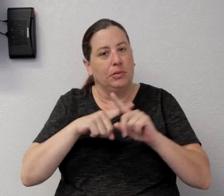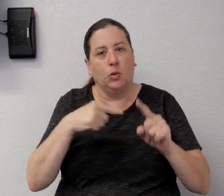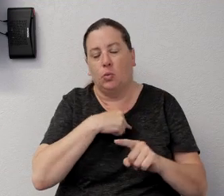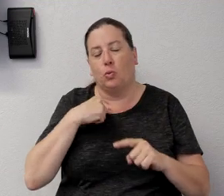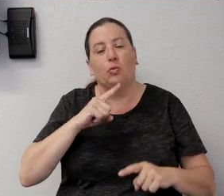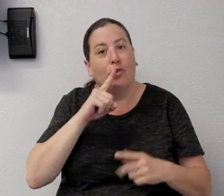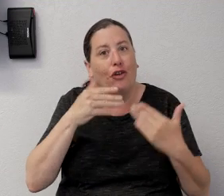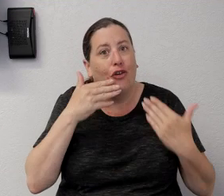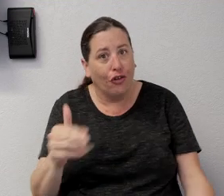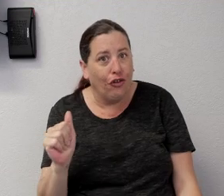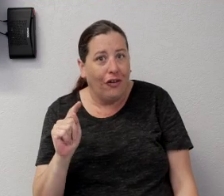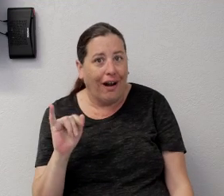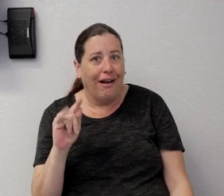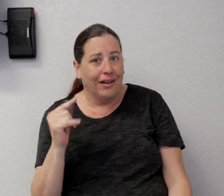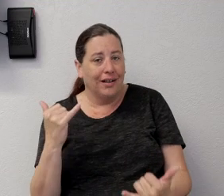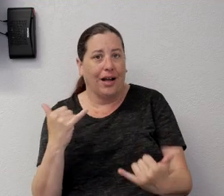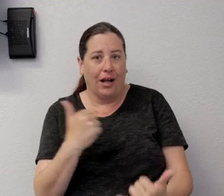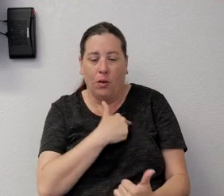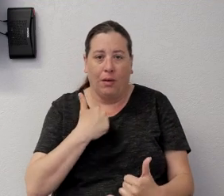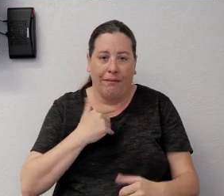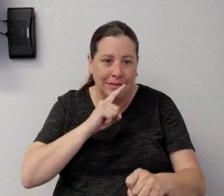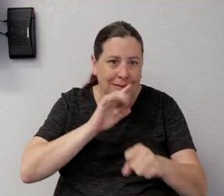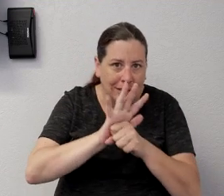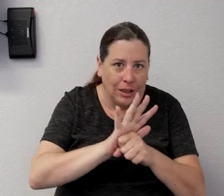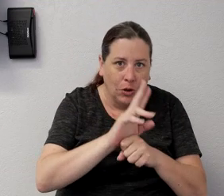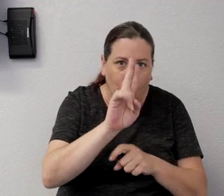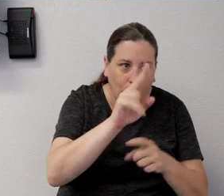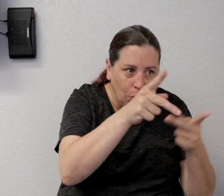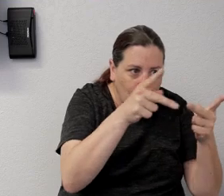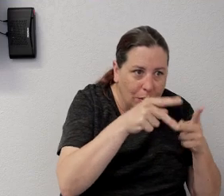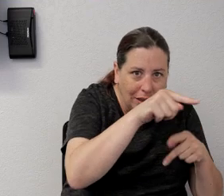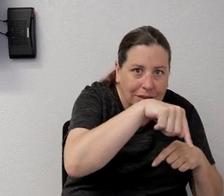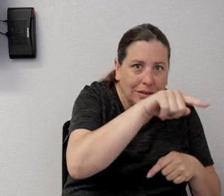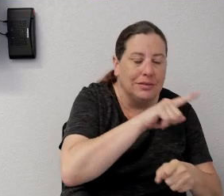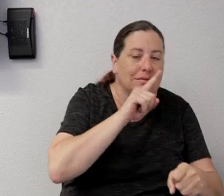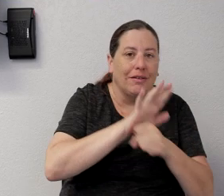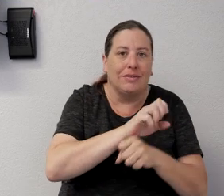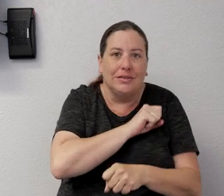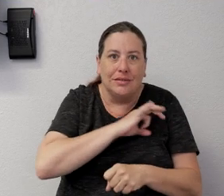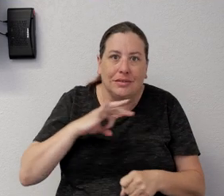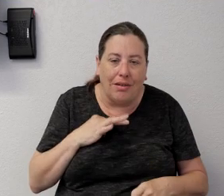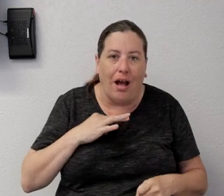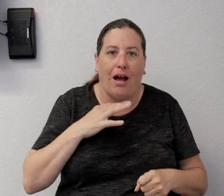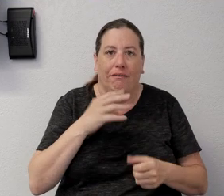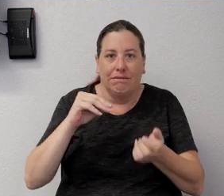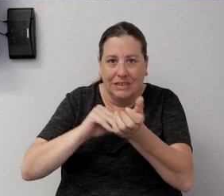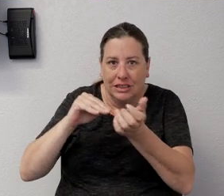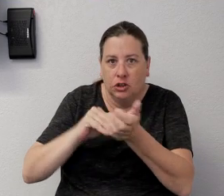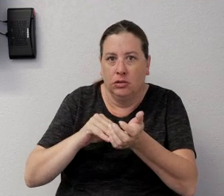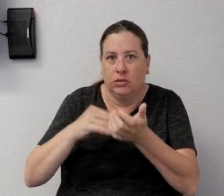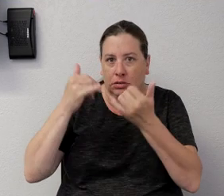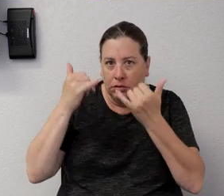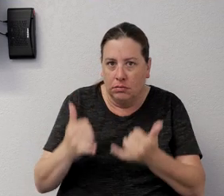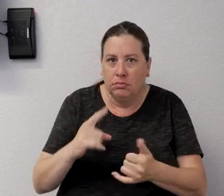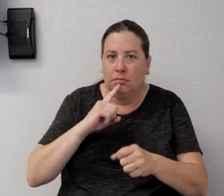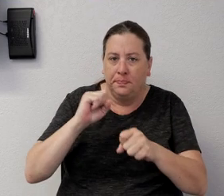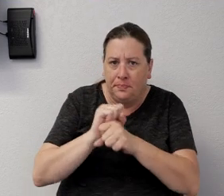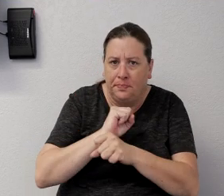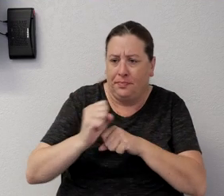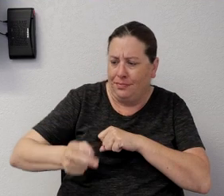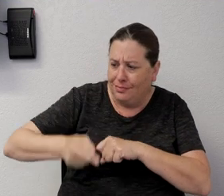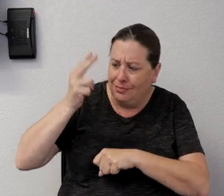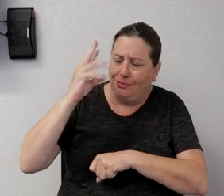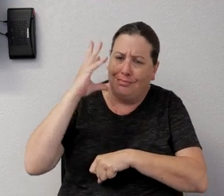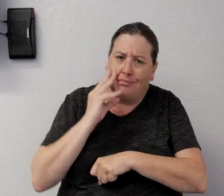dedicated units. We have dedicated staff and physicians that are now highly experienced and trained in